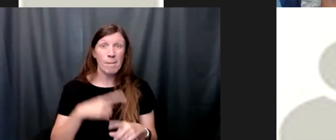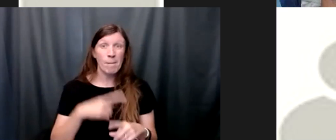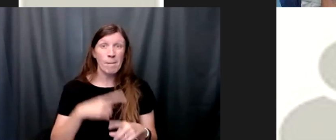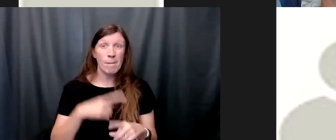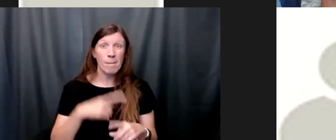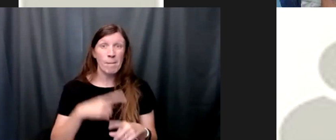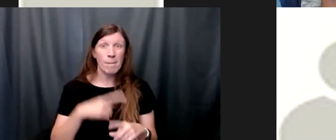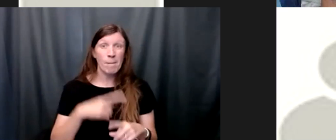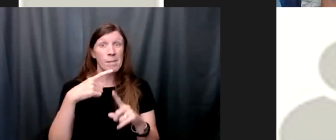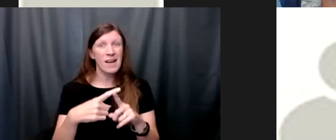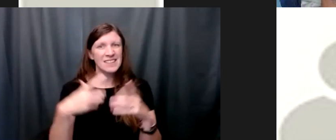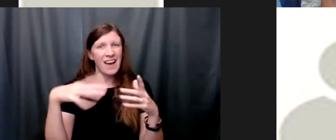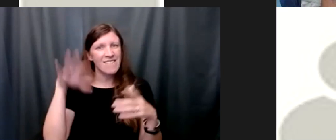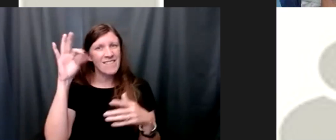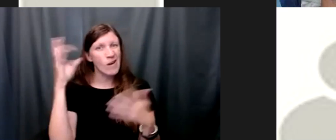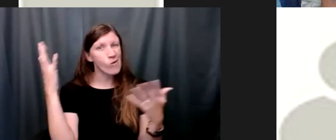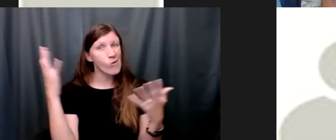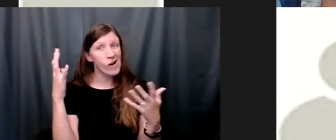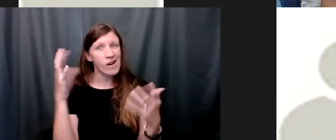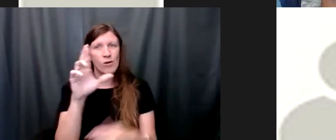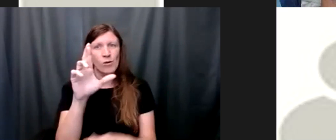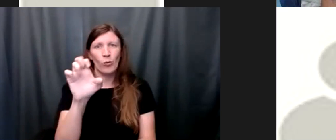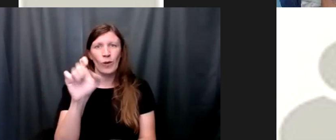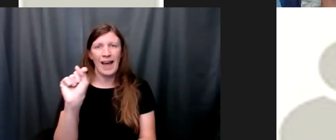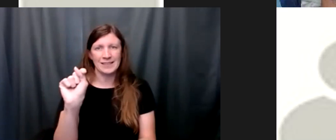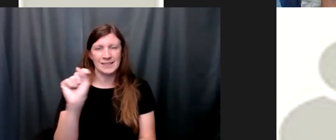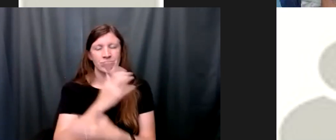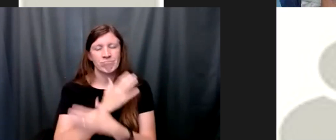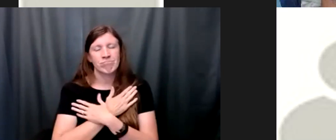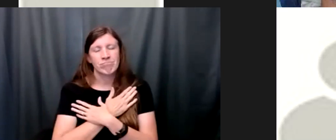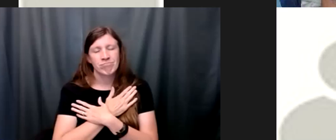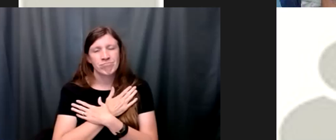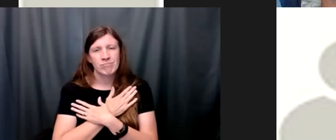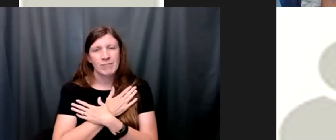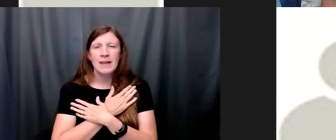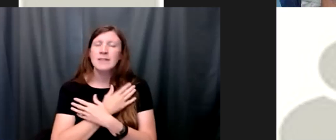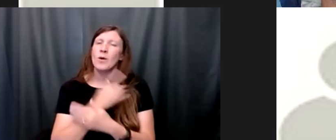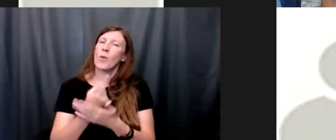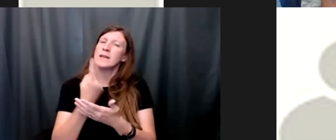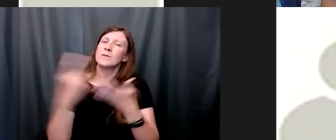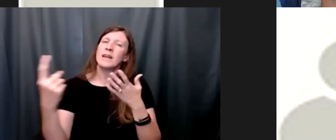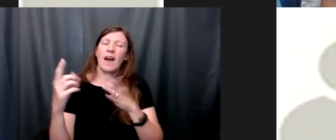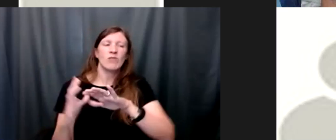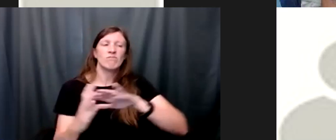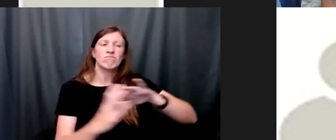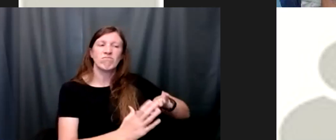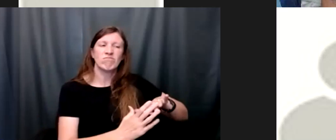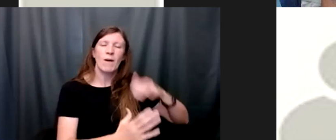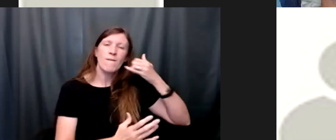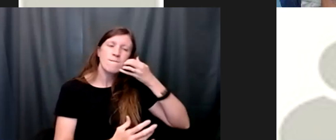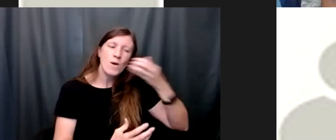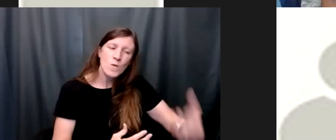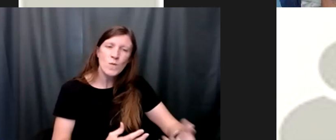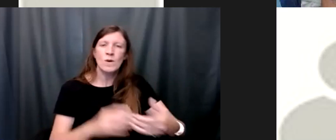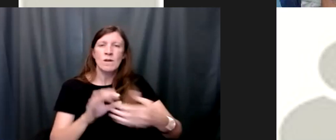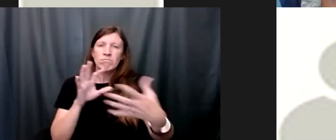now we try to take a sabbath once a week just time away from the phone time away from the news just time connected with each other and with